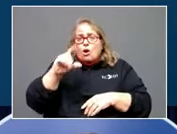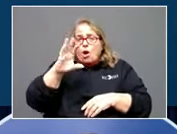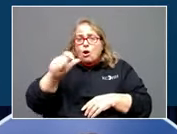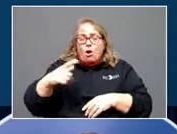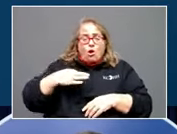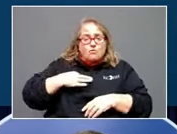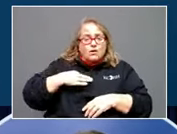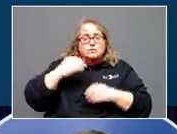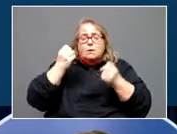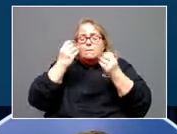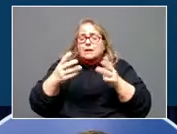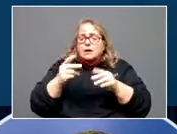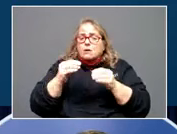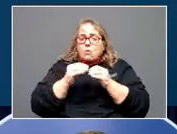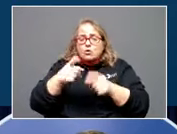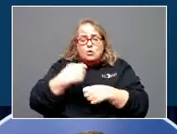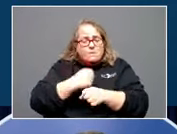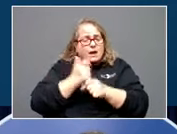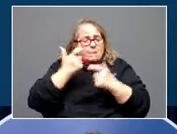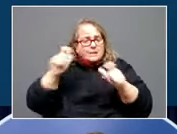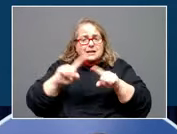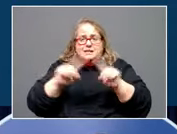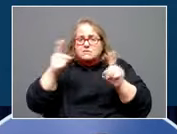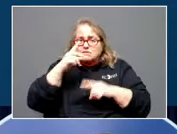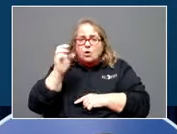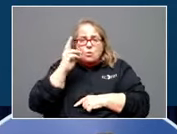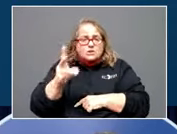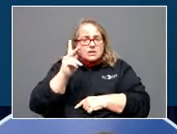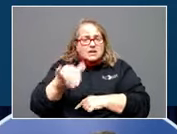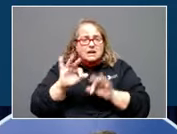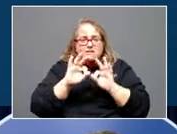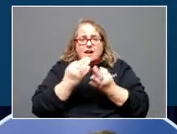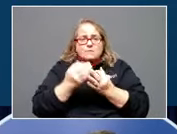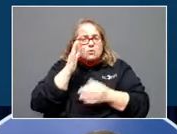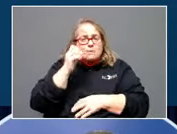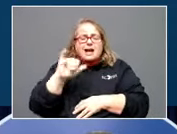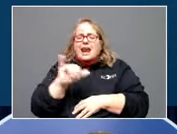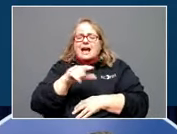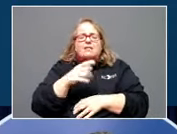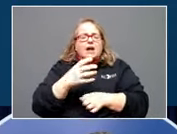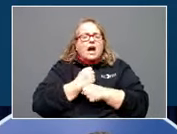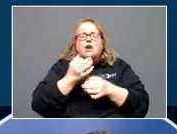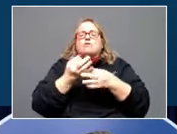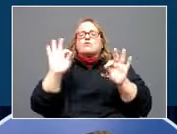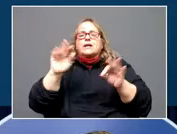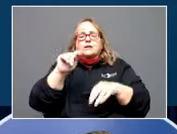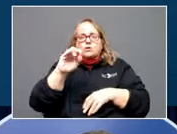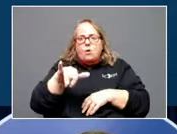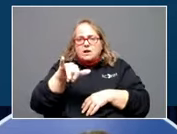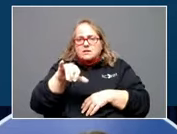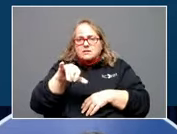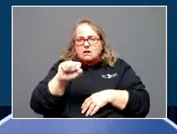You are making a difference for these western Kentucky families, and it's going to be like they've got a free Toys R Us to walk into and really